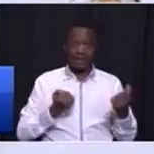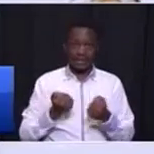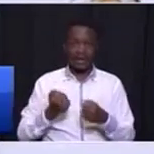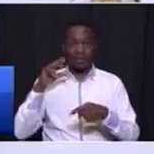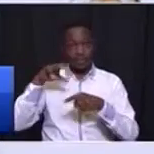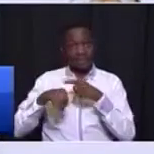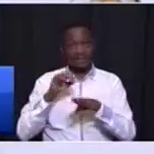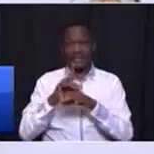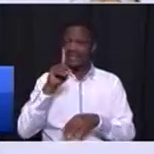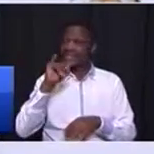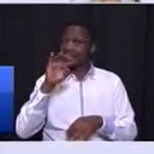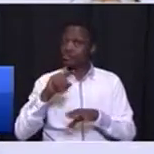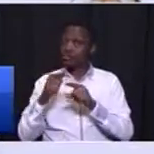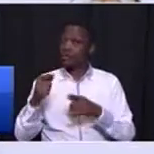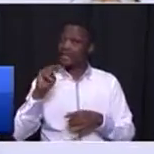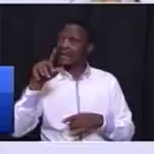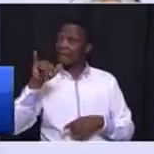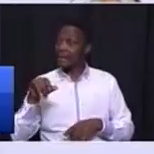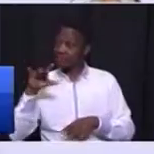found in Dipsluot in May.